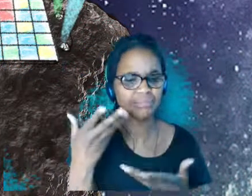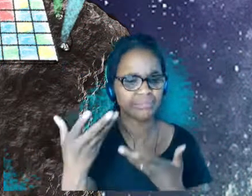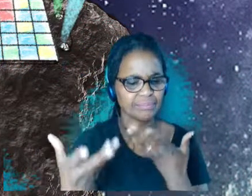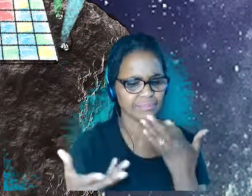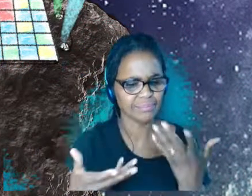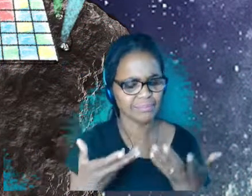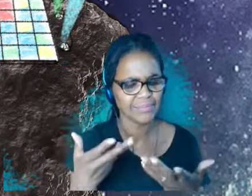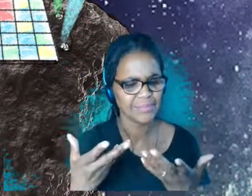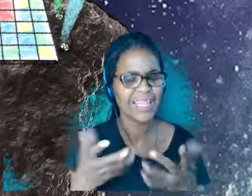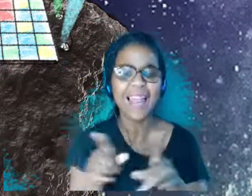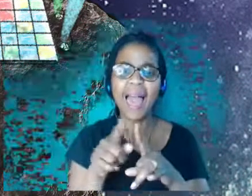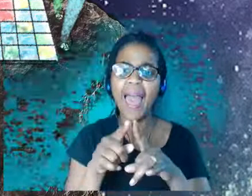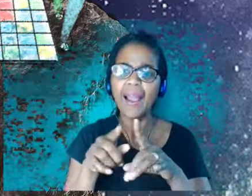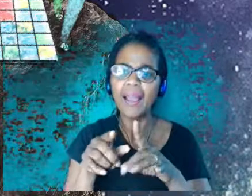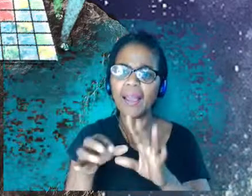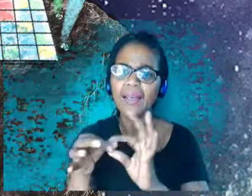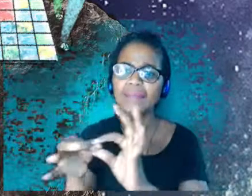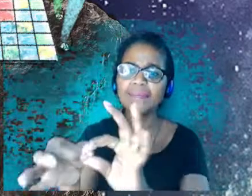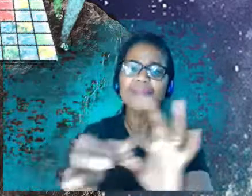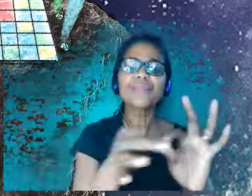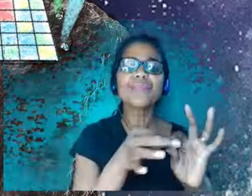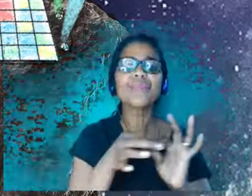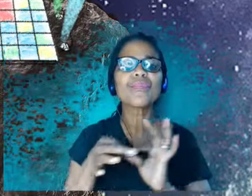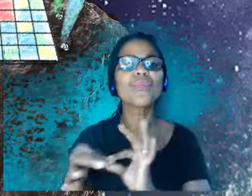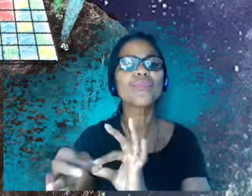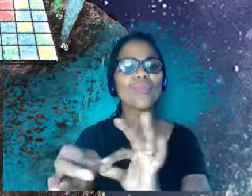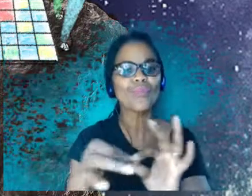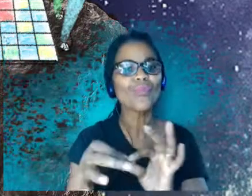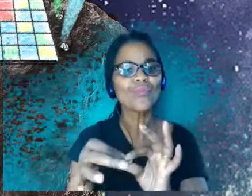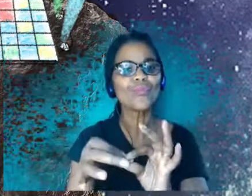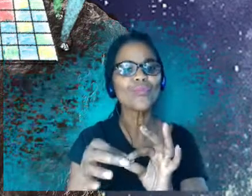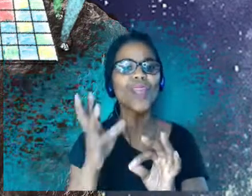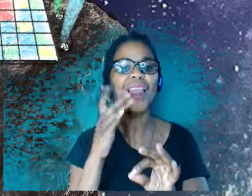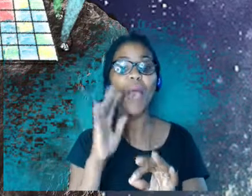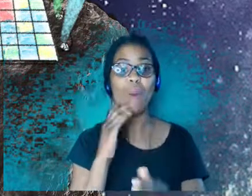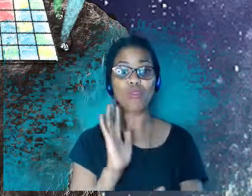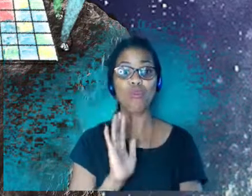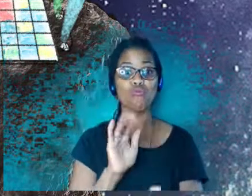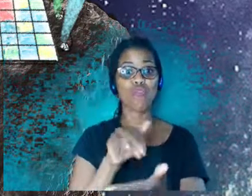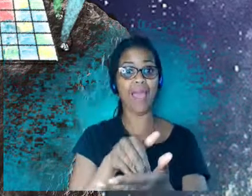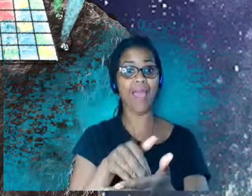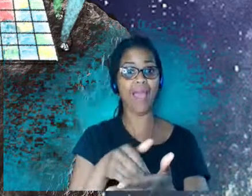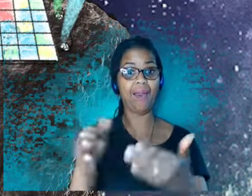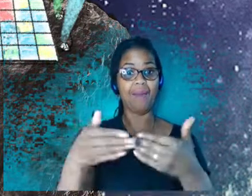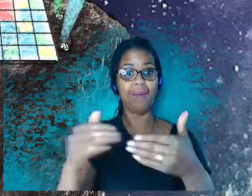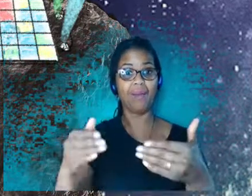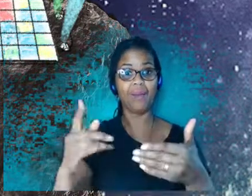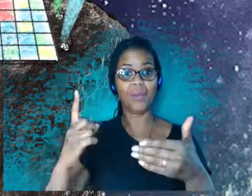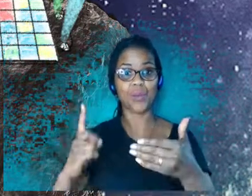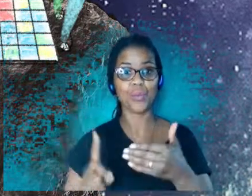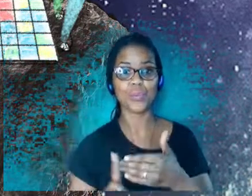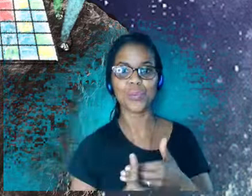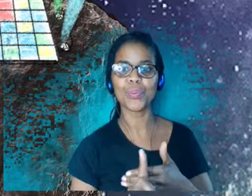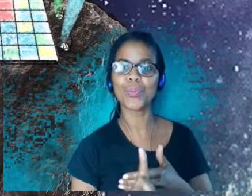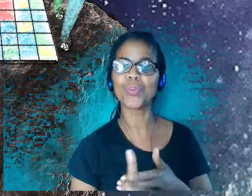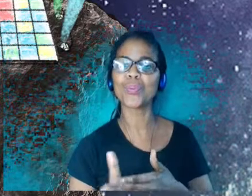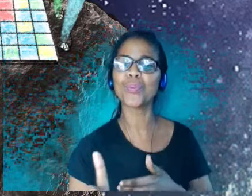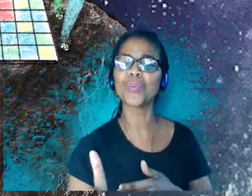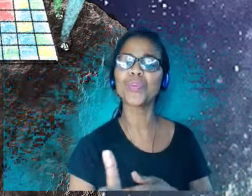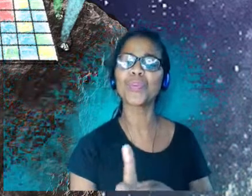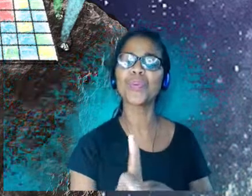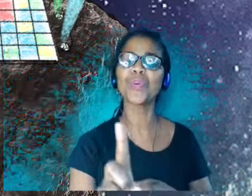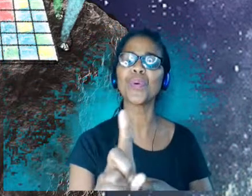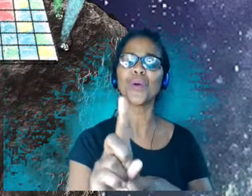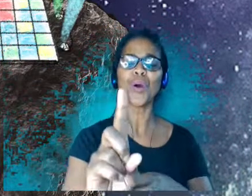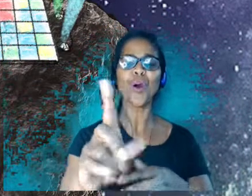you know, I feel like at the door of Topia and this platform, you kind of shed the weight and